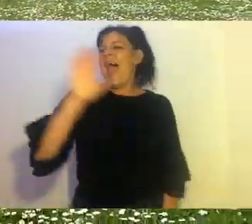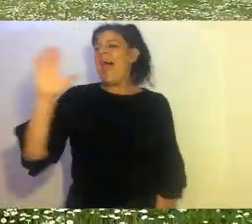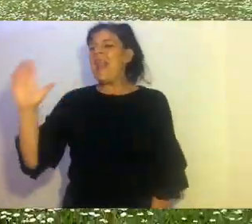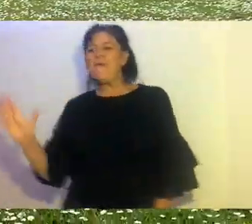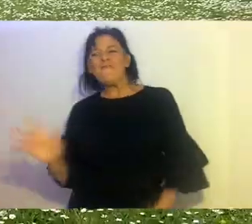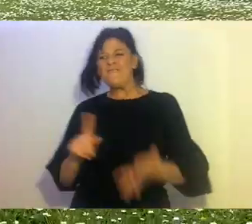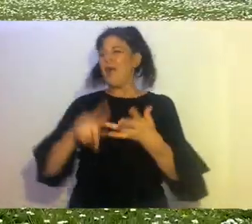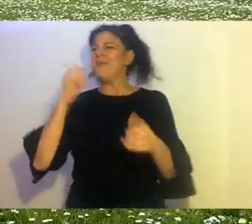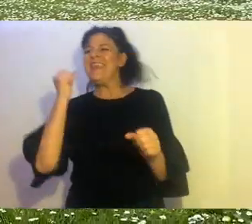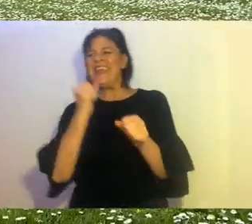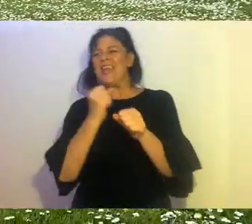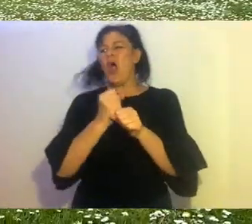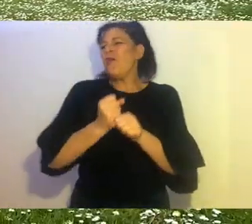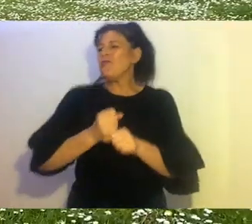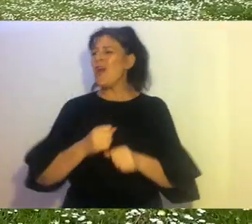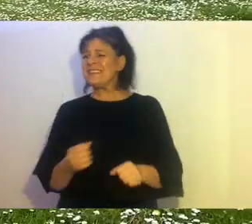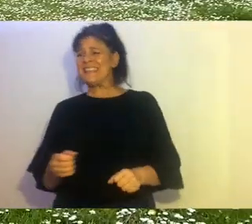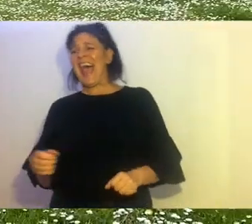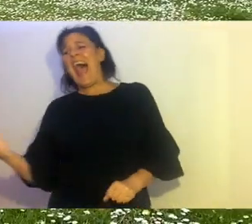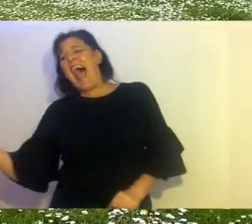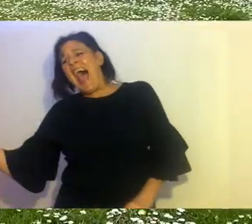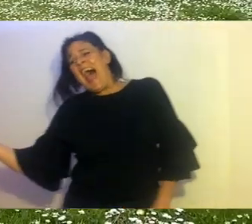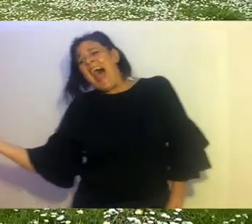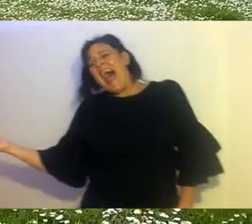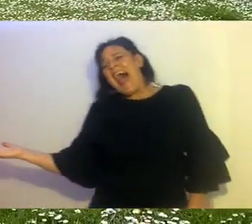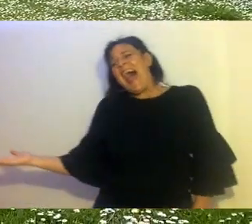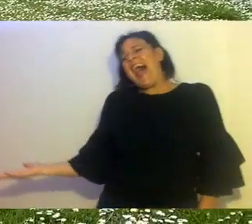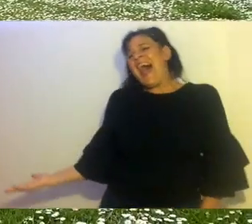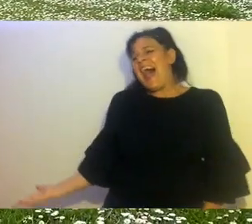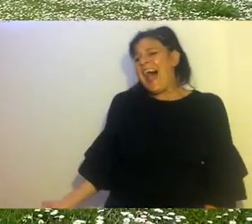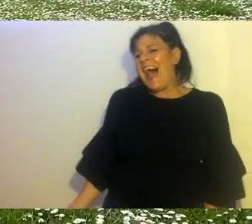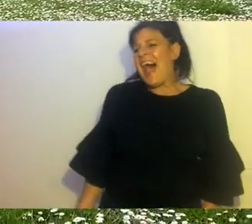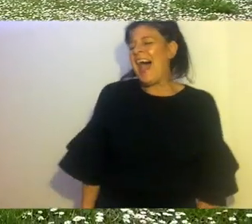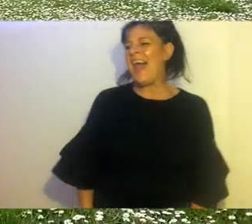Hello from the Oak Grove College Hello